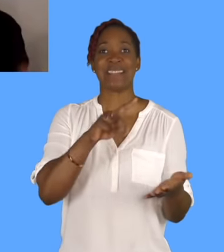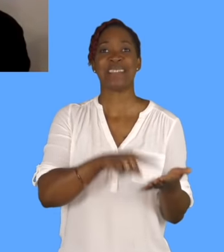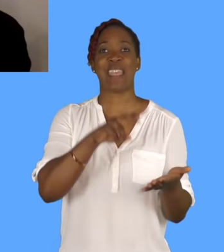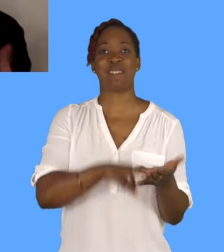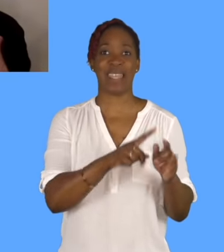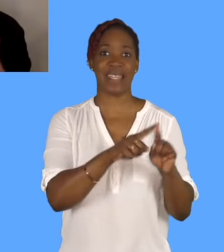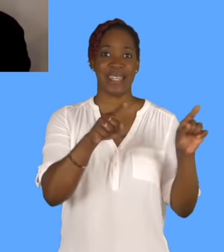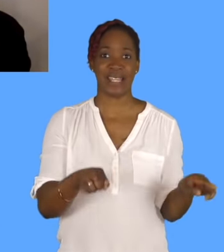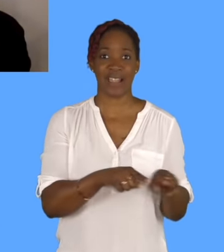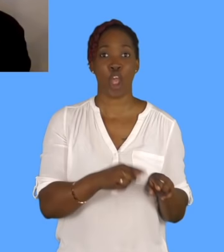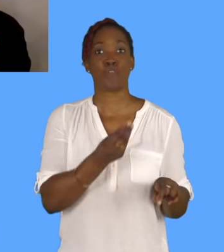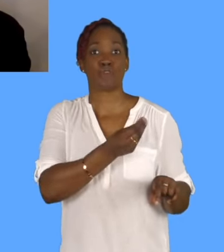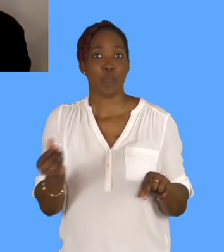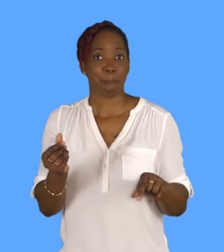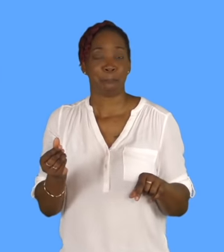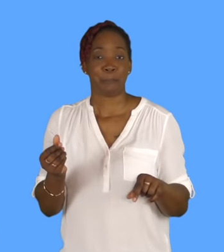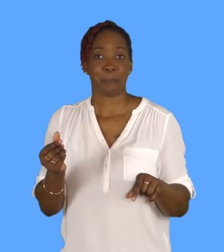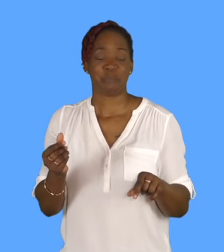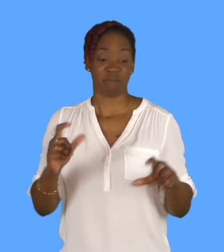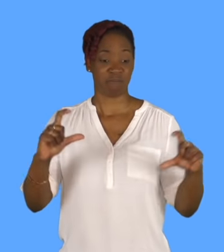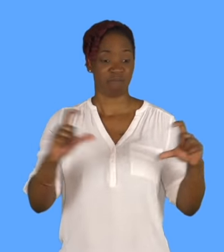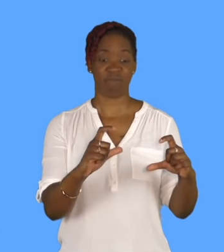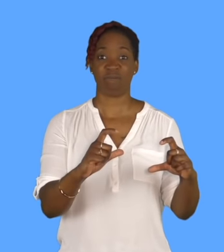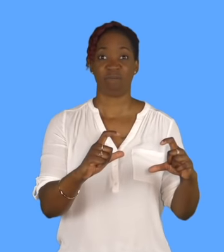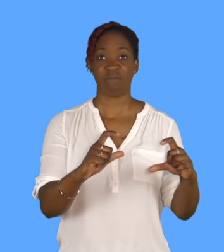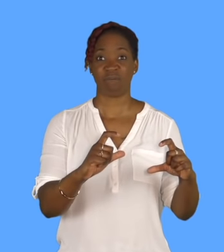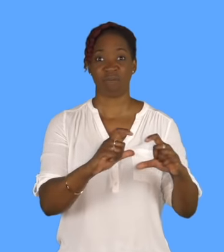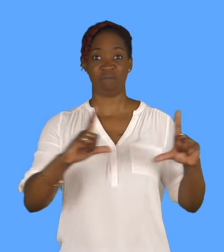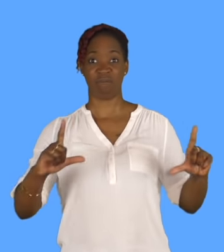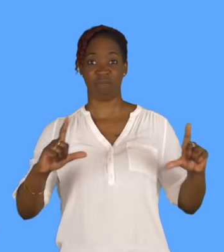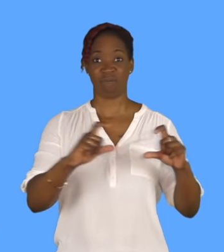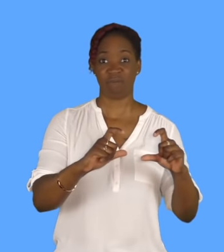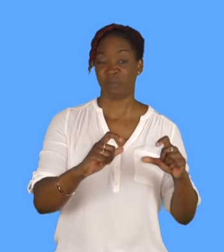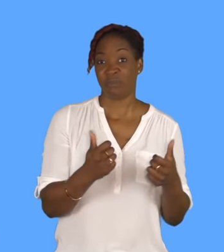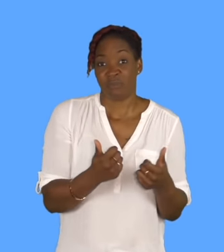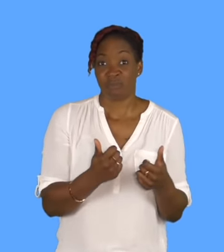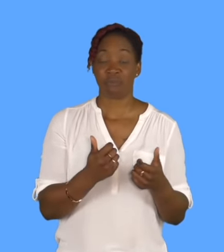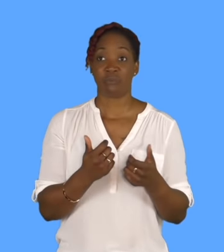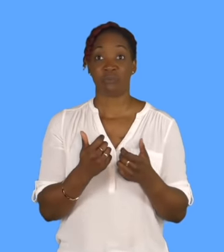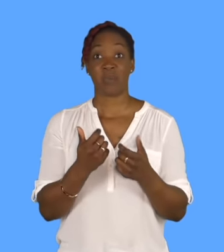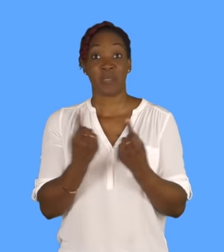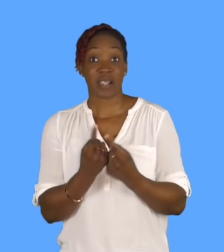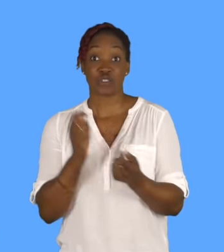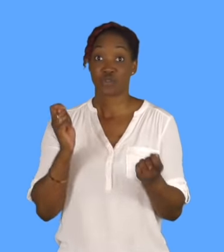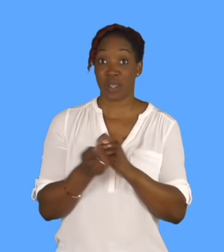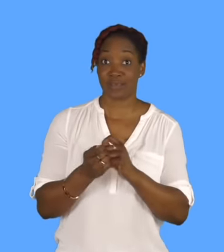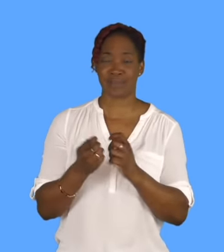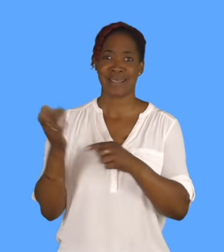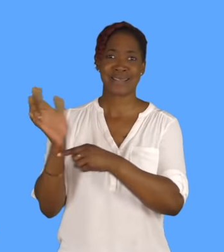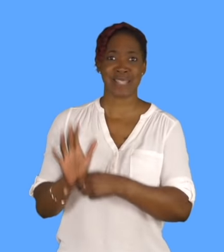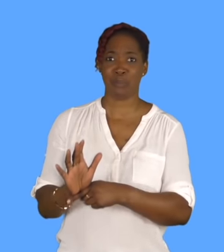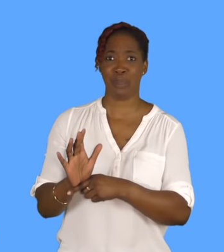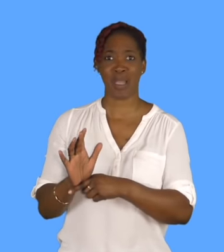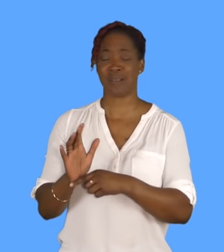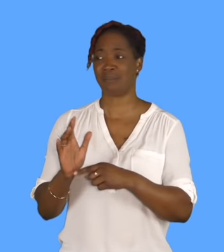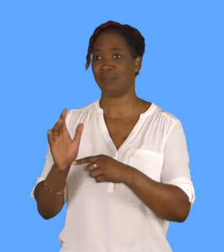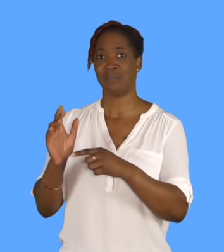things change. mean, in a certain cinema, you cannot watch on a small screen, you know. I mean, right from Tarkovsky,